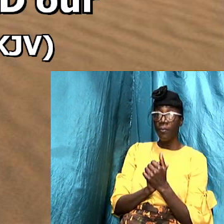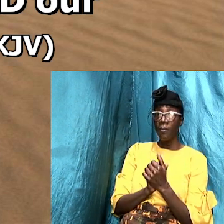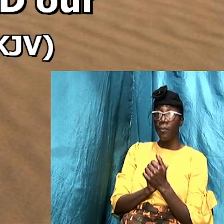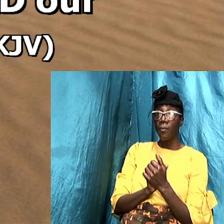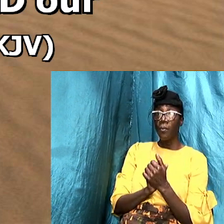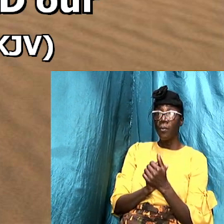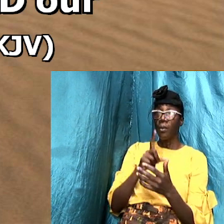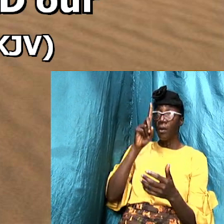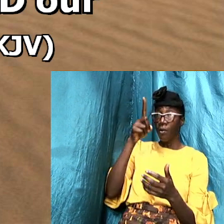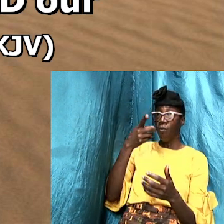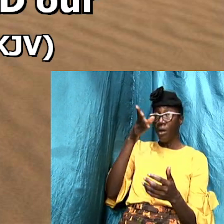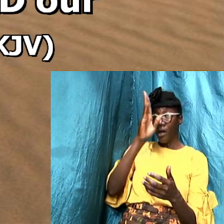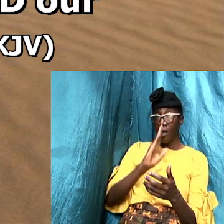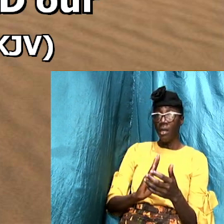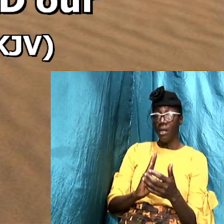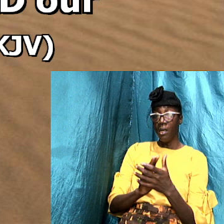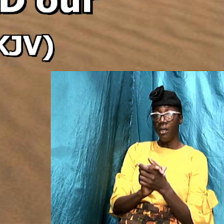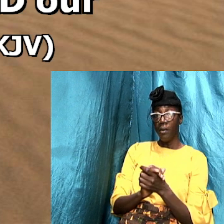one God